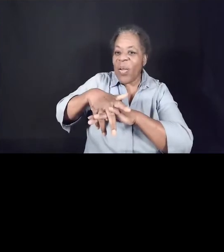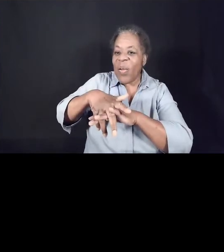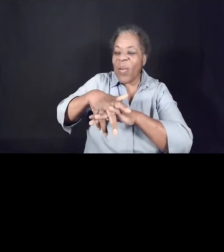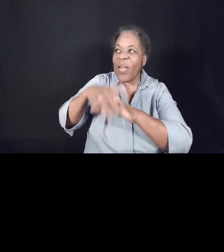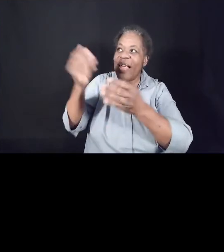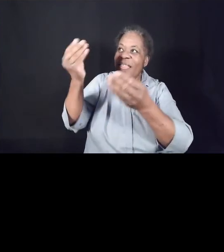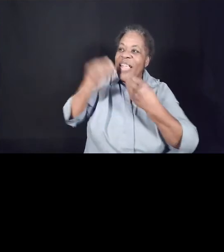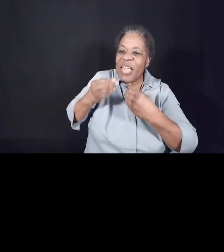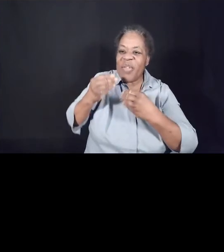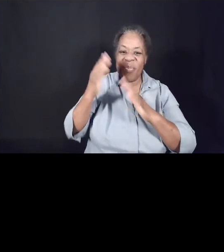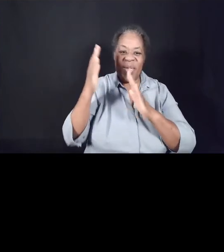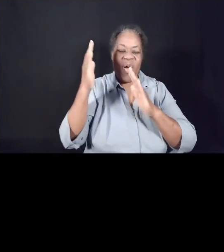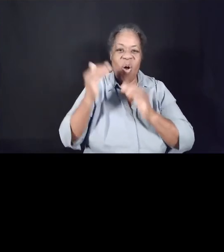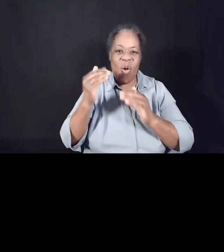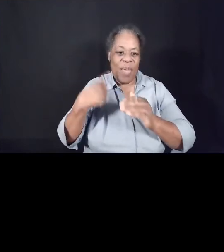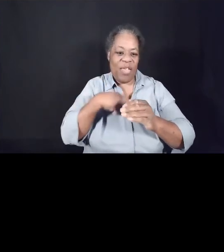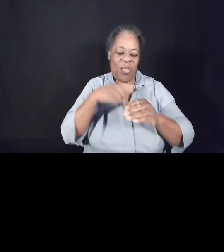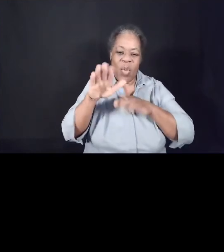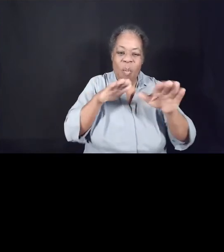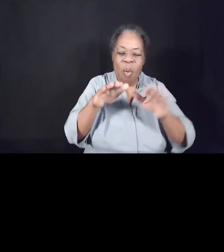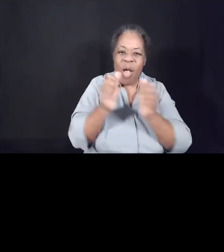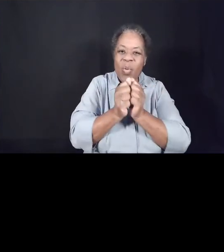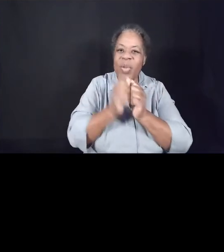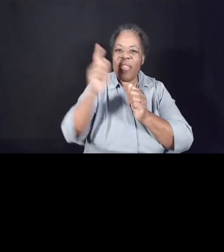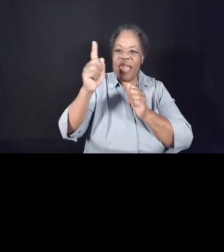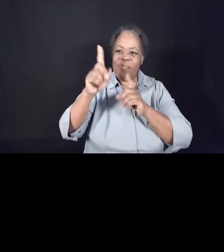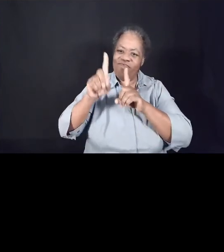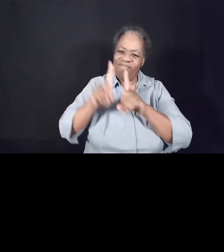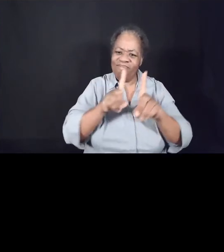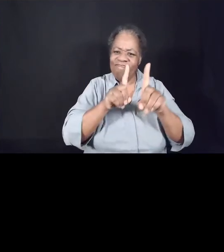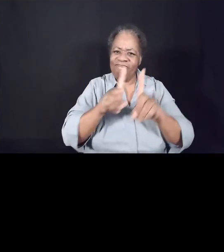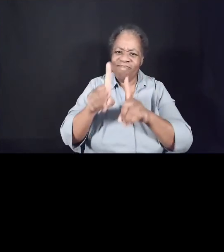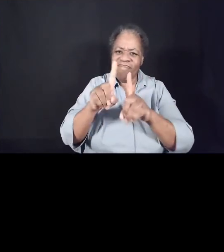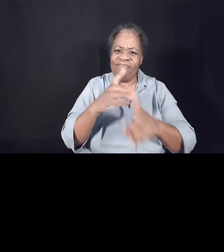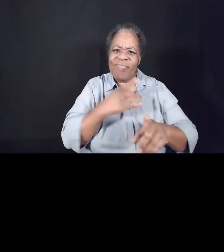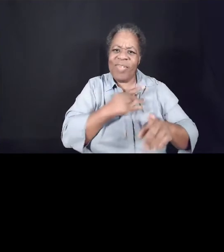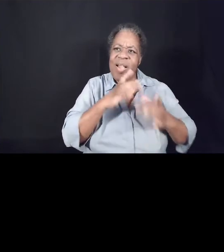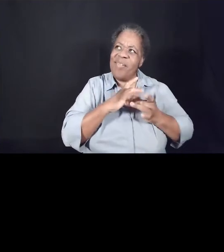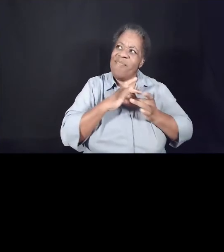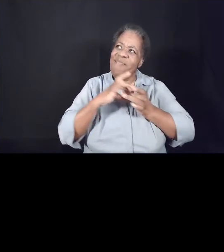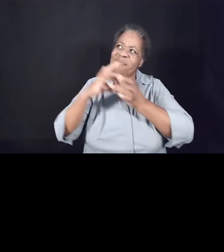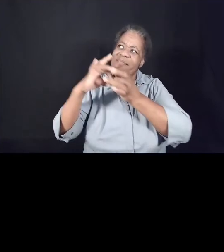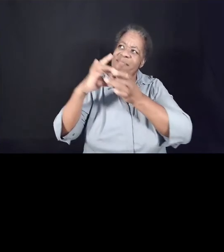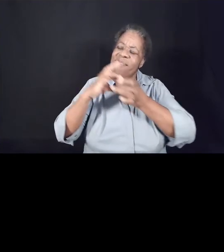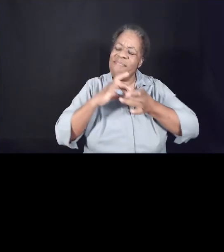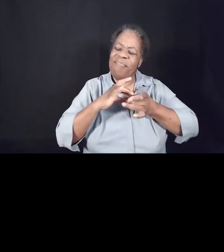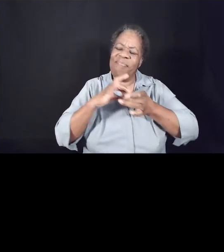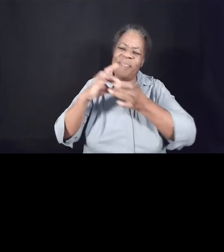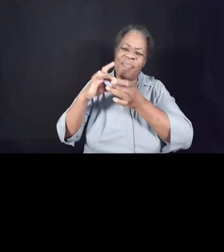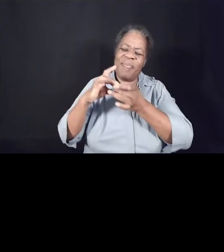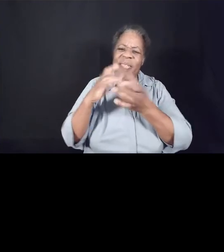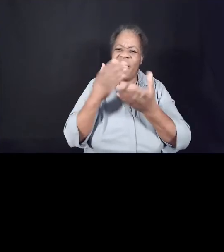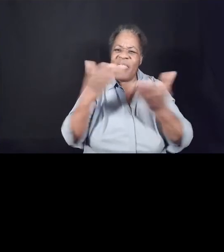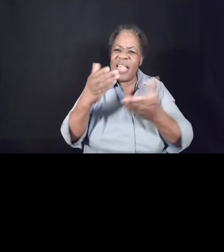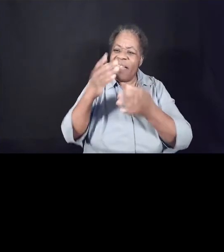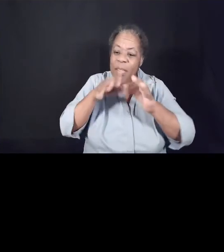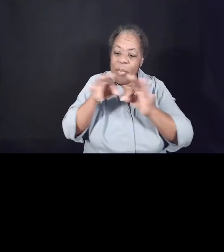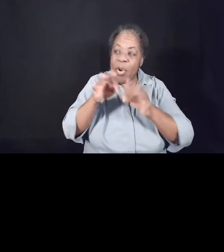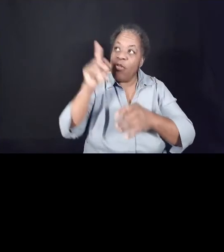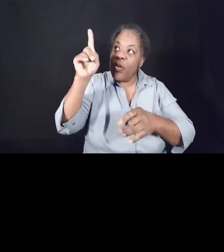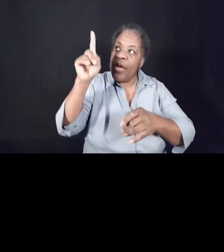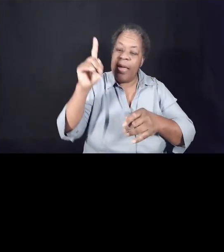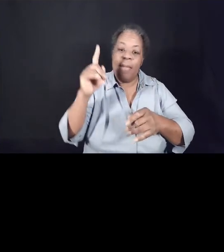as we walk with him, as our hearts expand, then the things that matter to him matter to us.